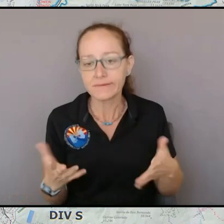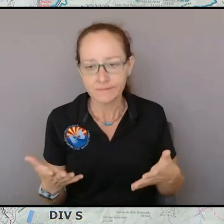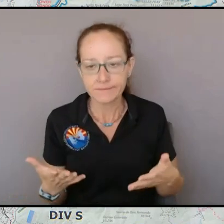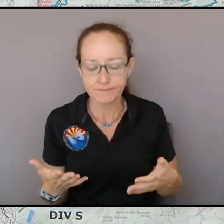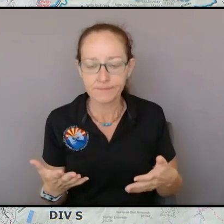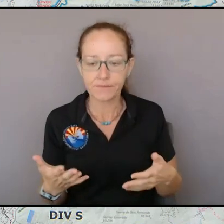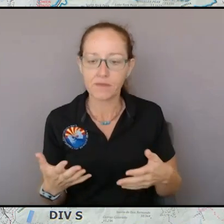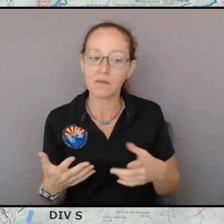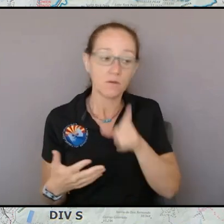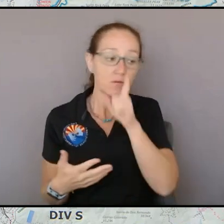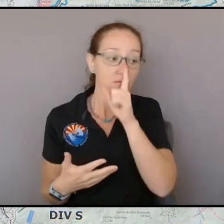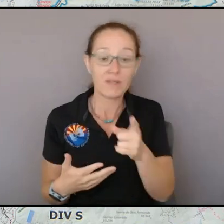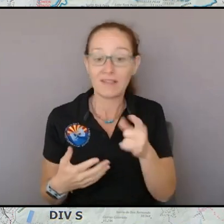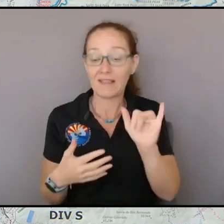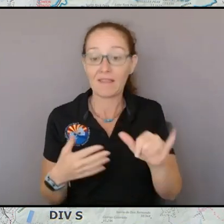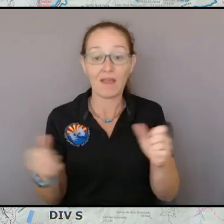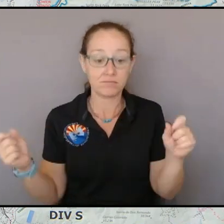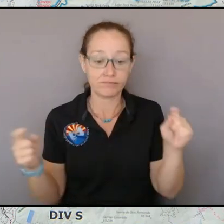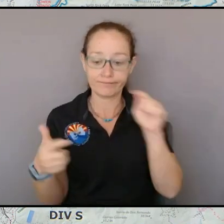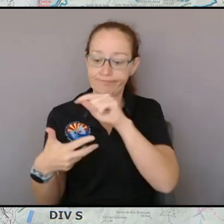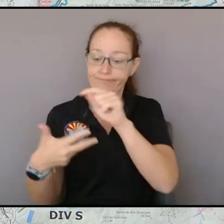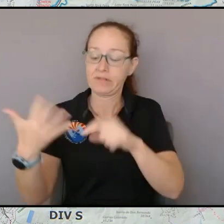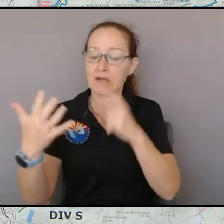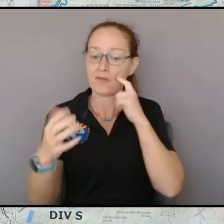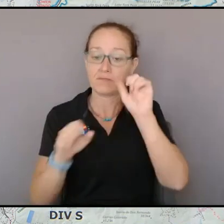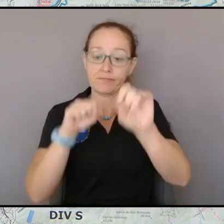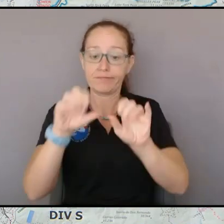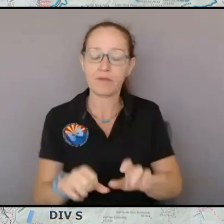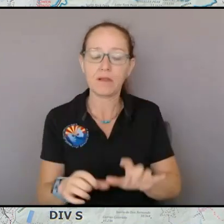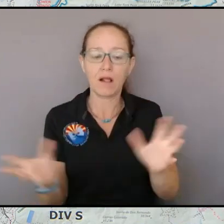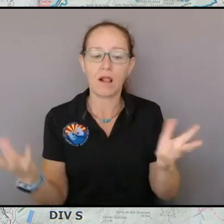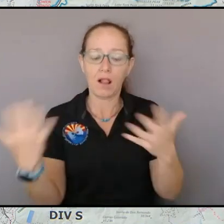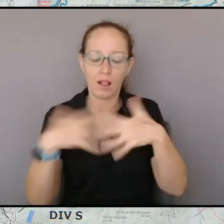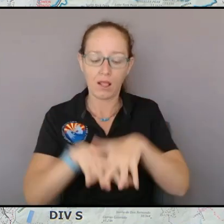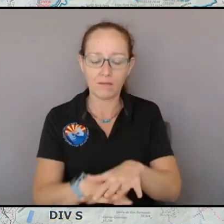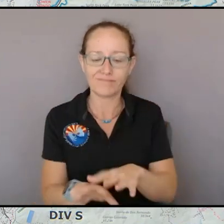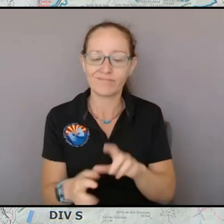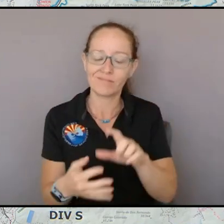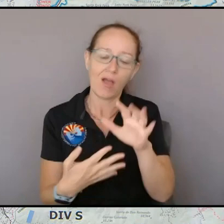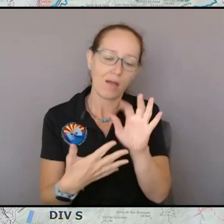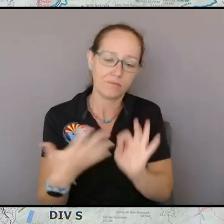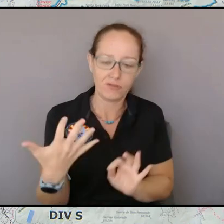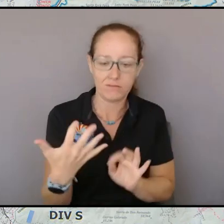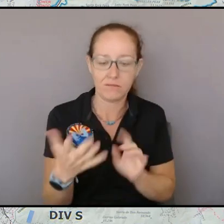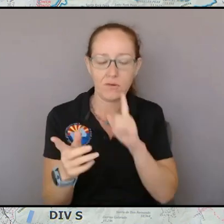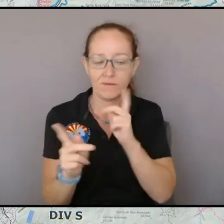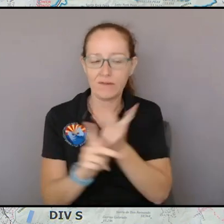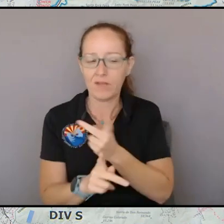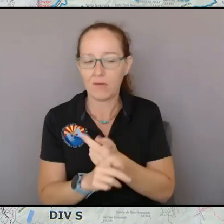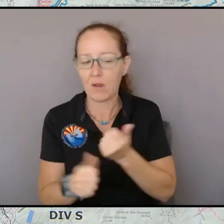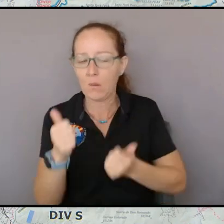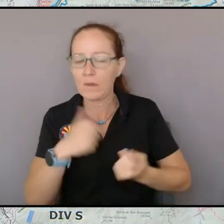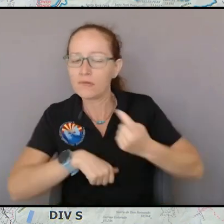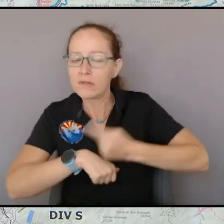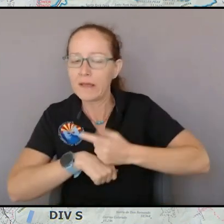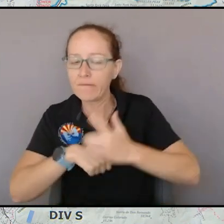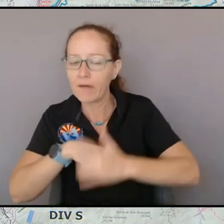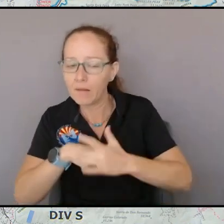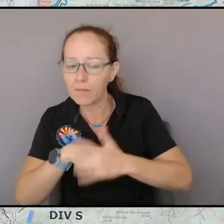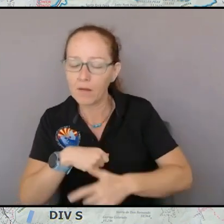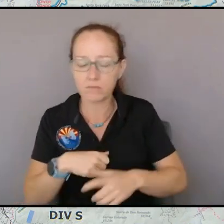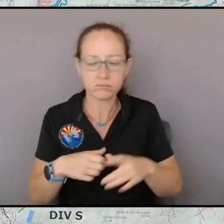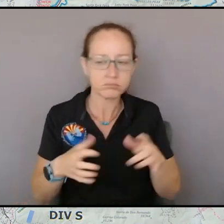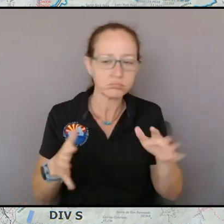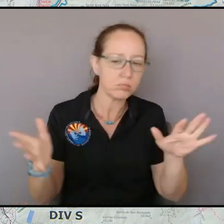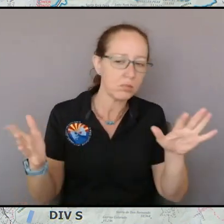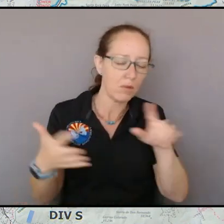really bound by what days are available so you have to make decisions on what you're gonna do with all these